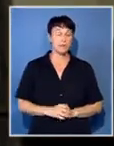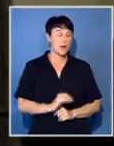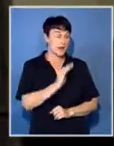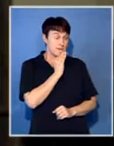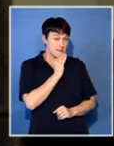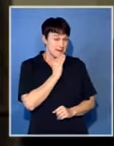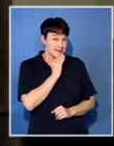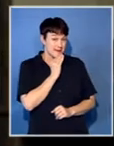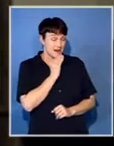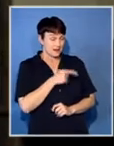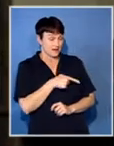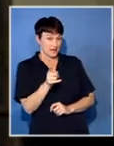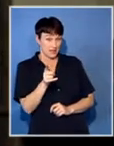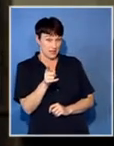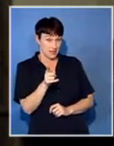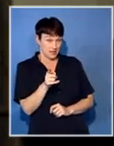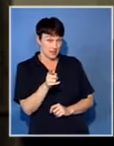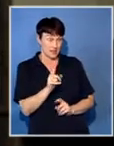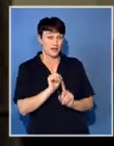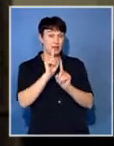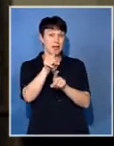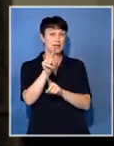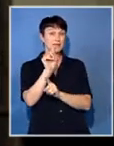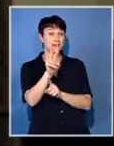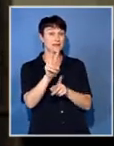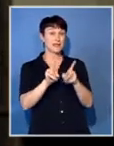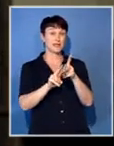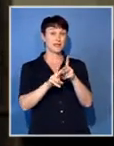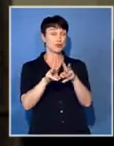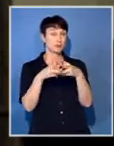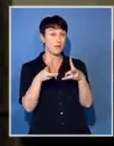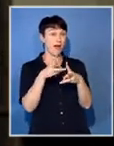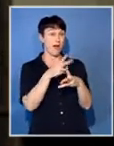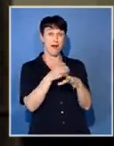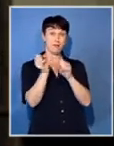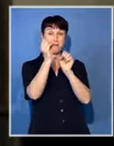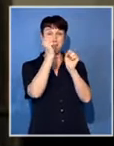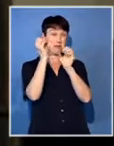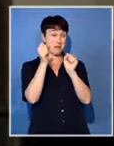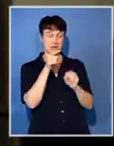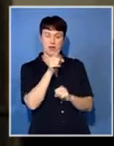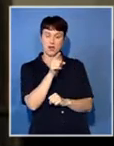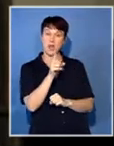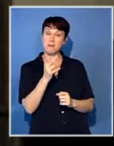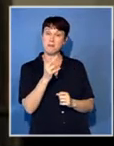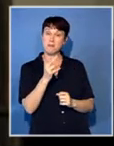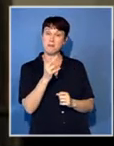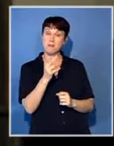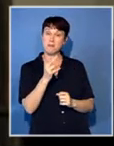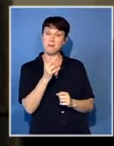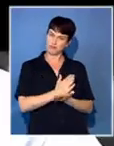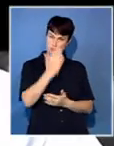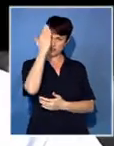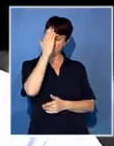went and spoke to the media or sort of said they were seeking answers from you when in fact they did get answers